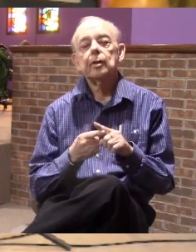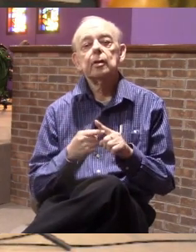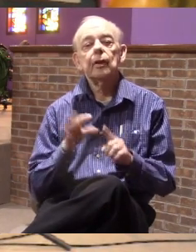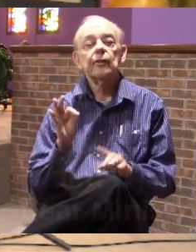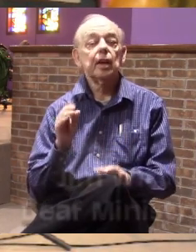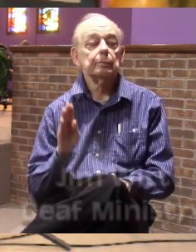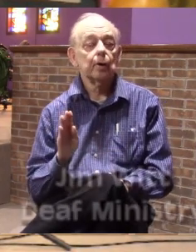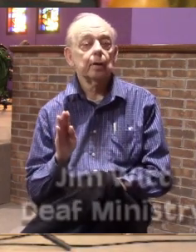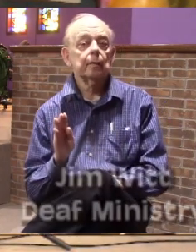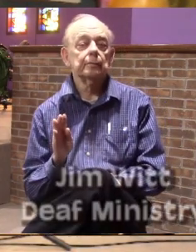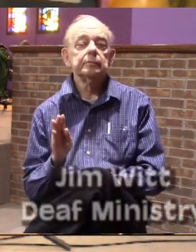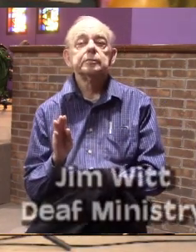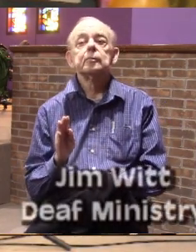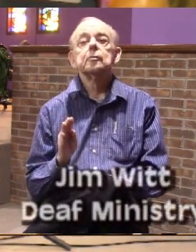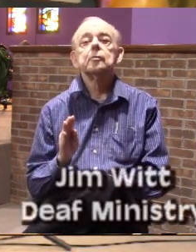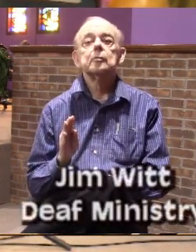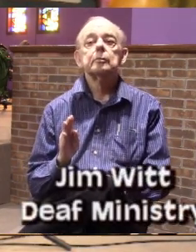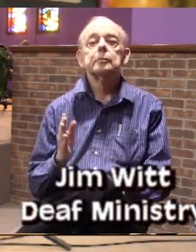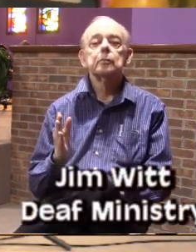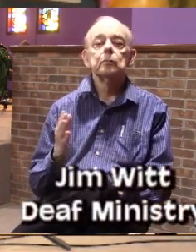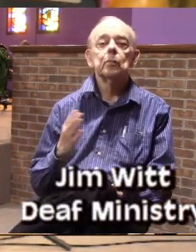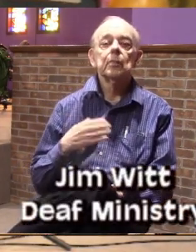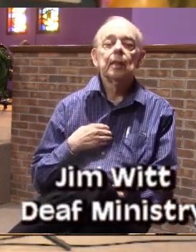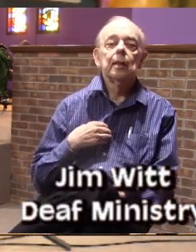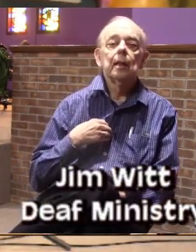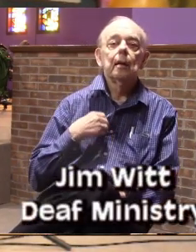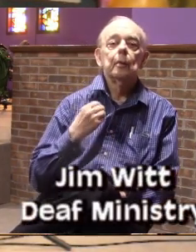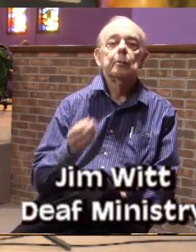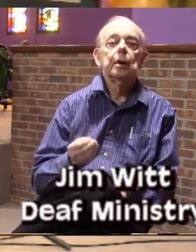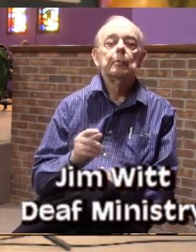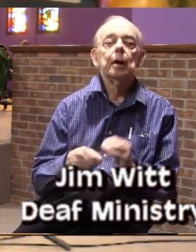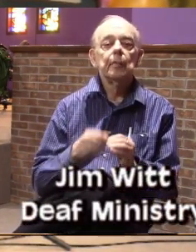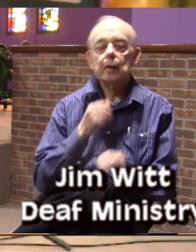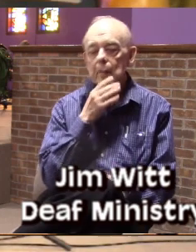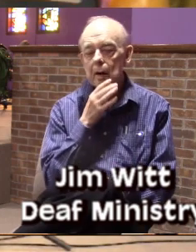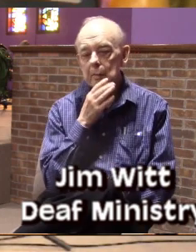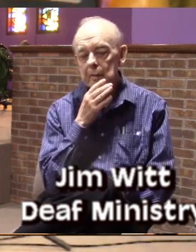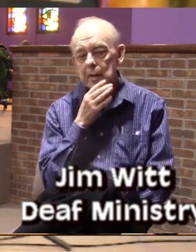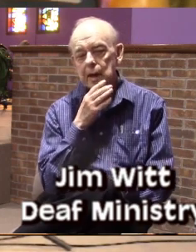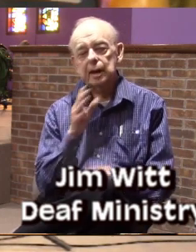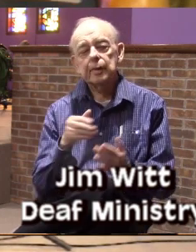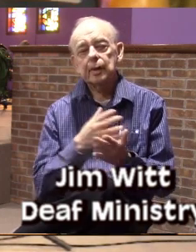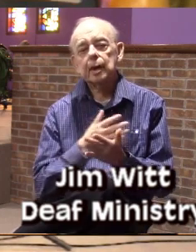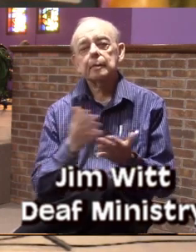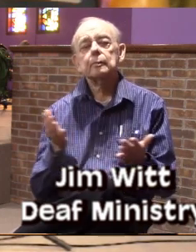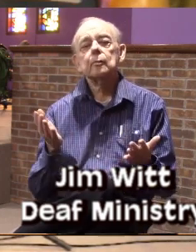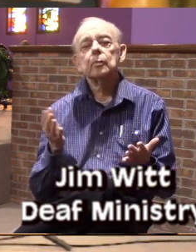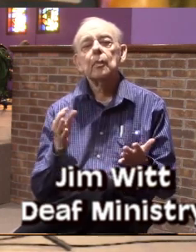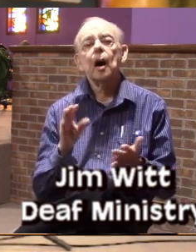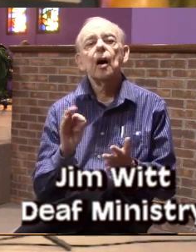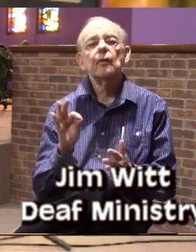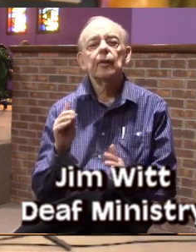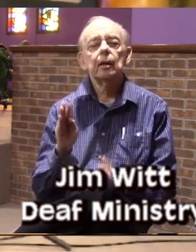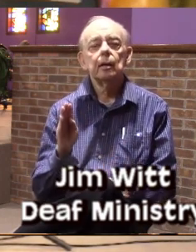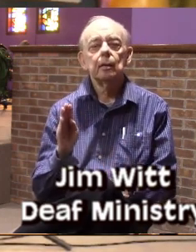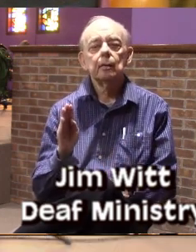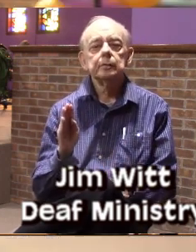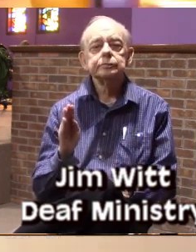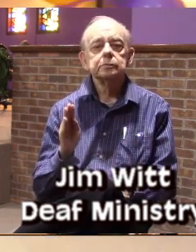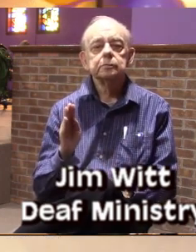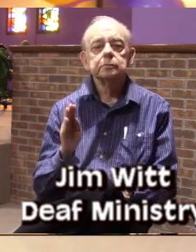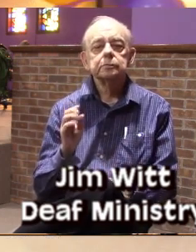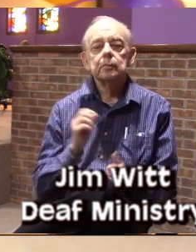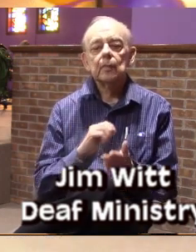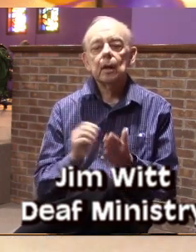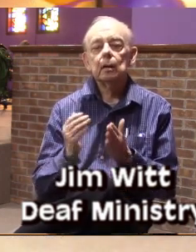everything, and so I put out about my mom and everything. And so he wrote me a